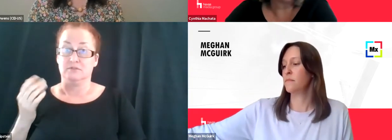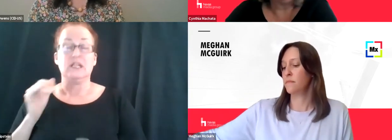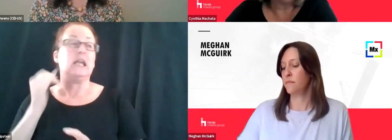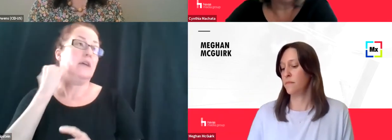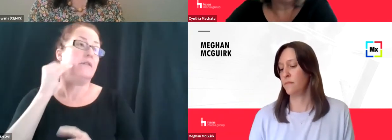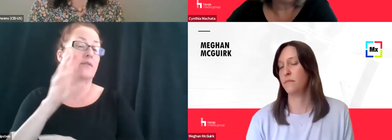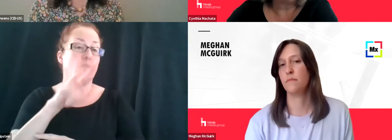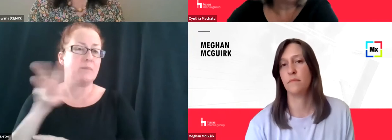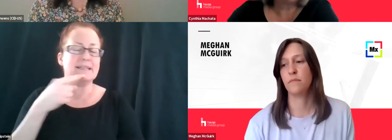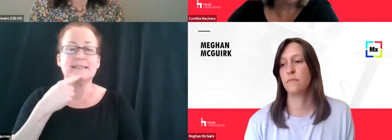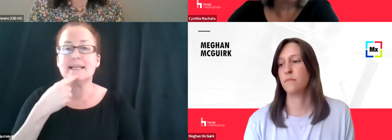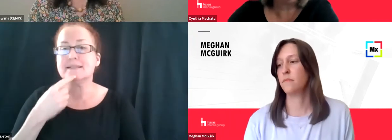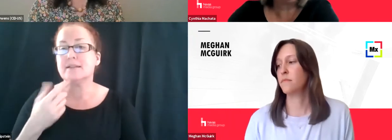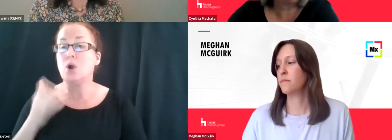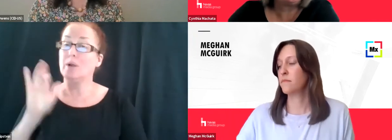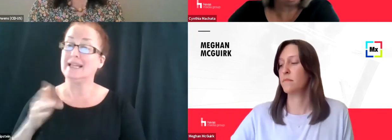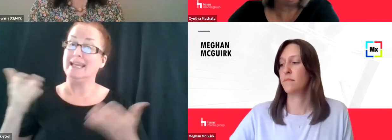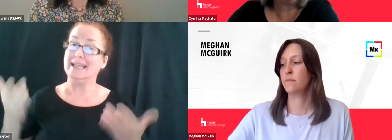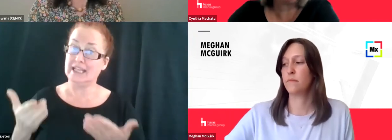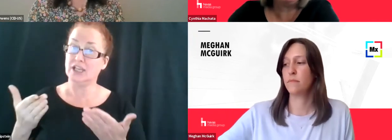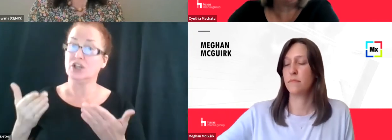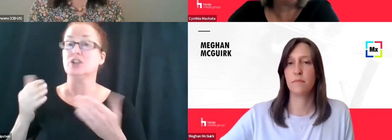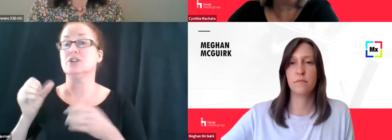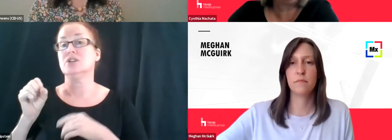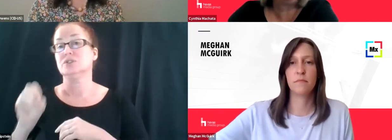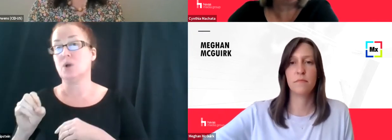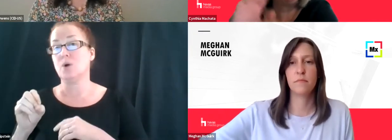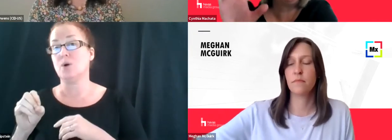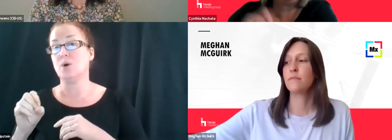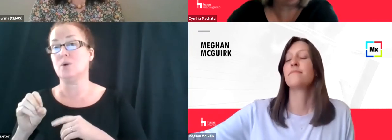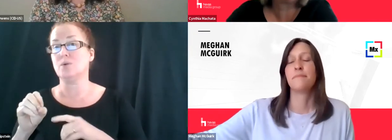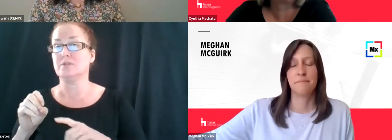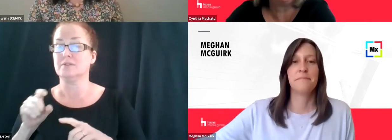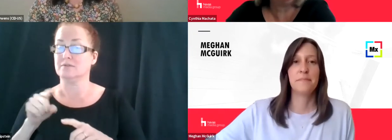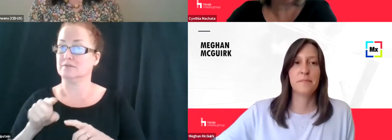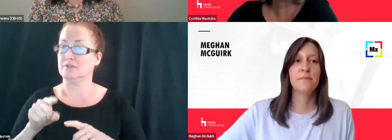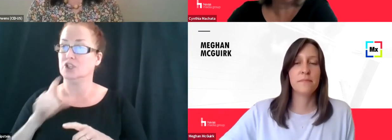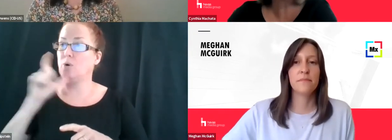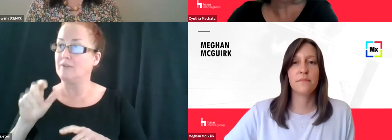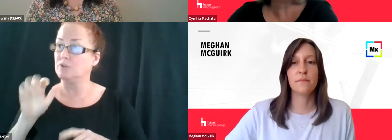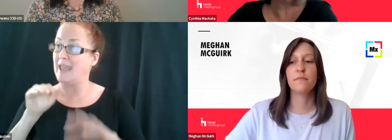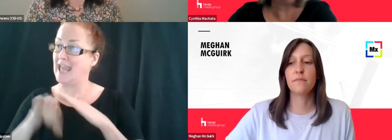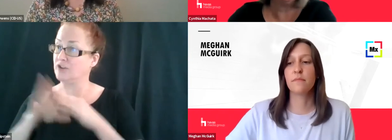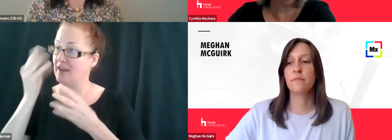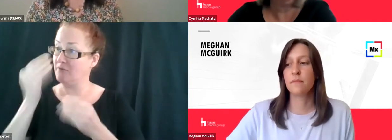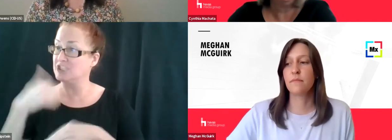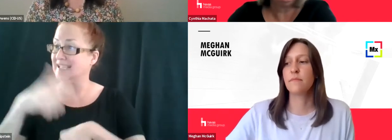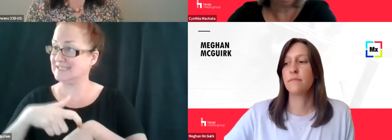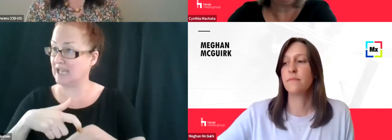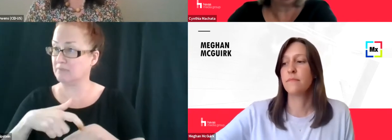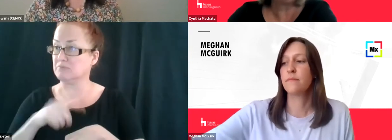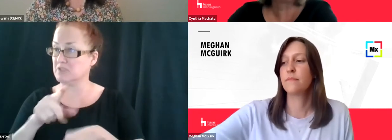says, uh, you know, click here so you, so that you don't have to remember putting this information in next time, they're collecting your information,